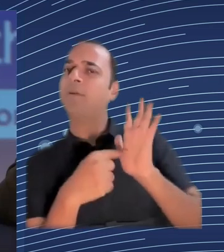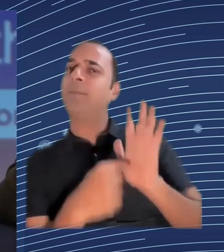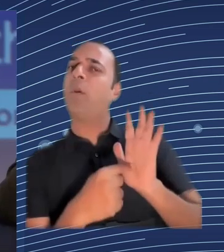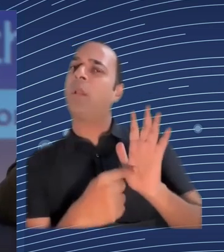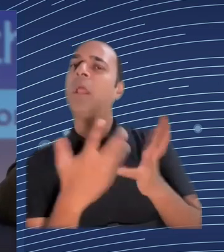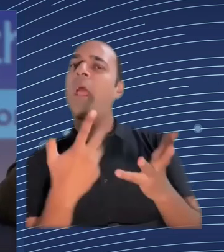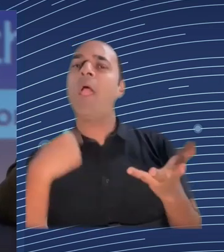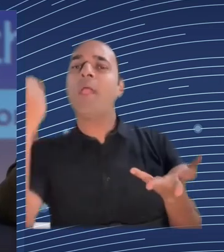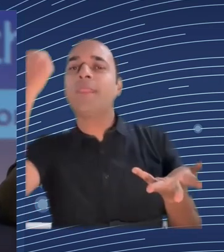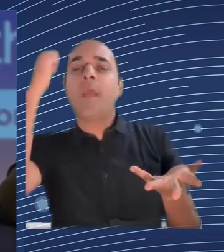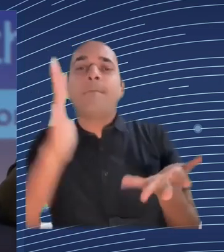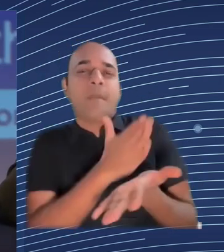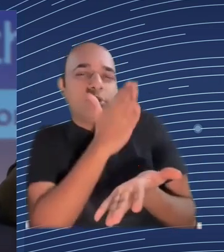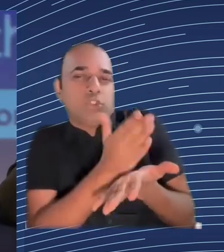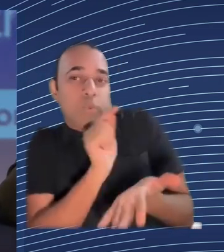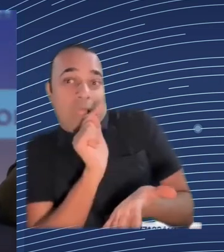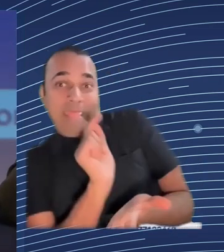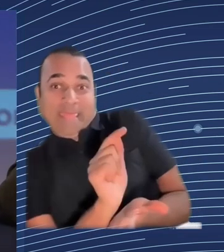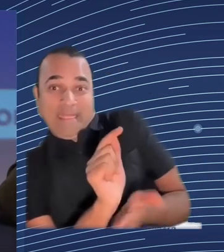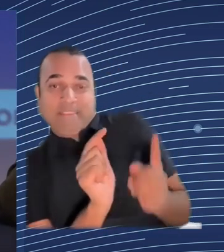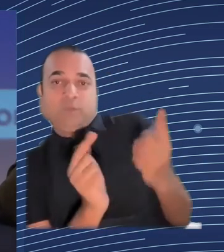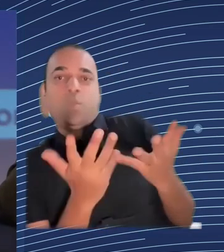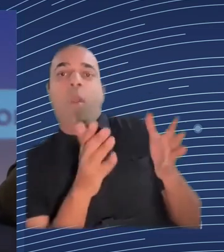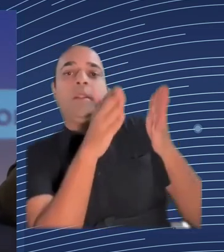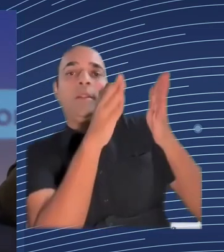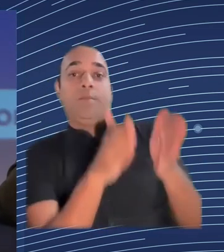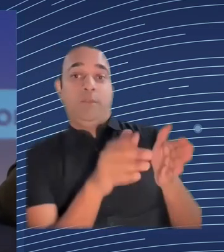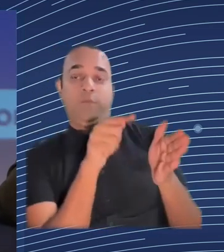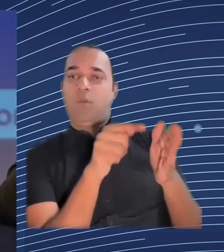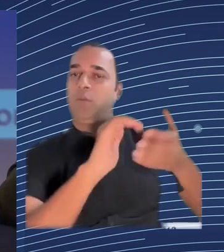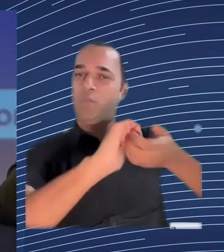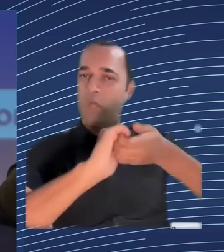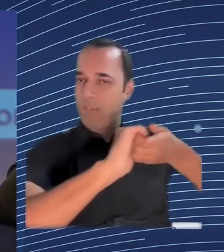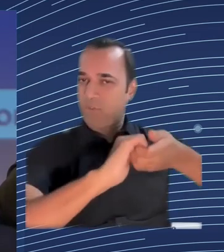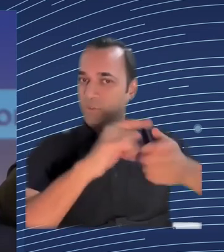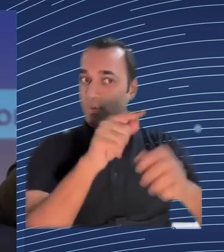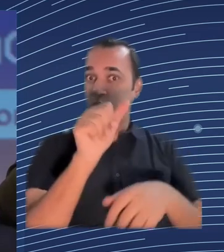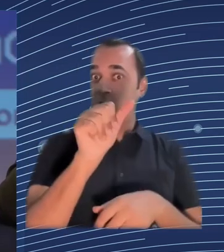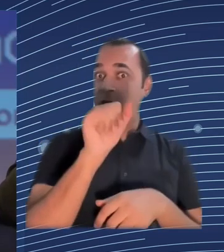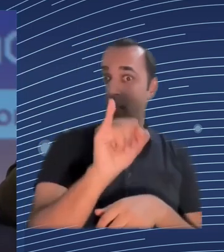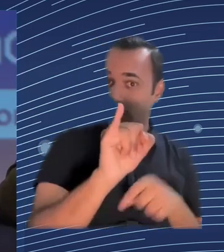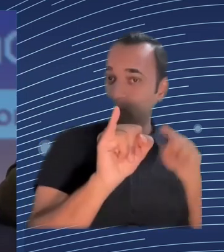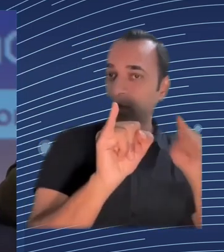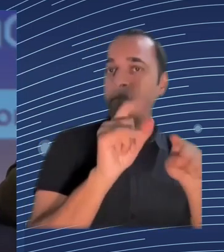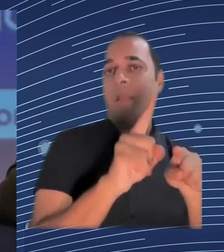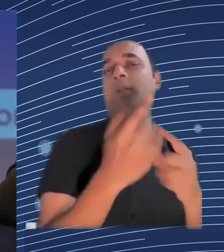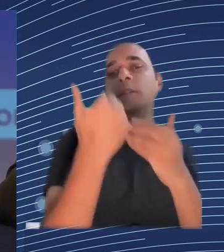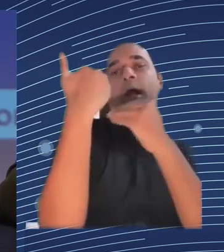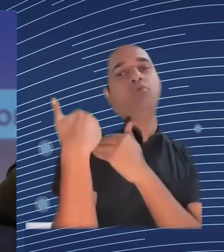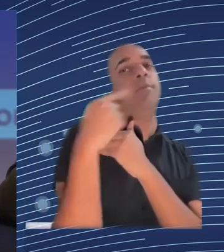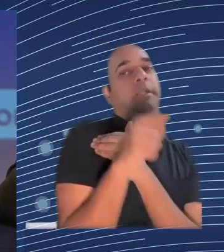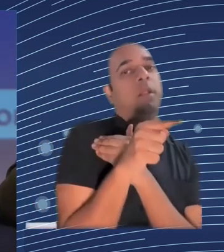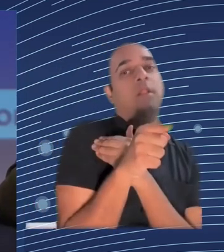do we regulate risks and I think we should be specifically targeting the use of AI in those kind of use cases with